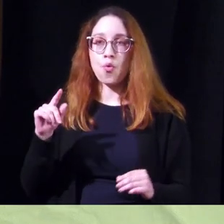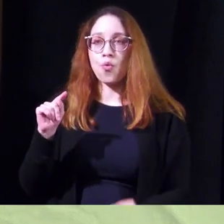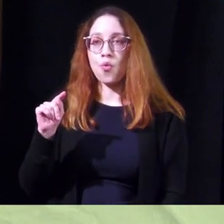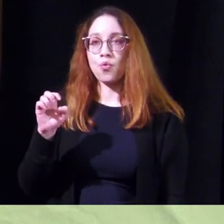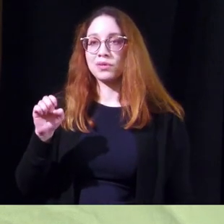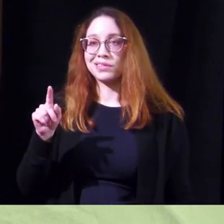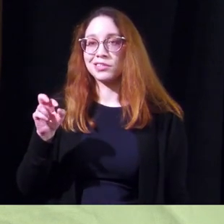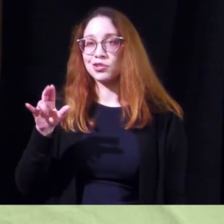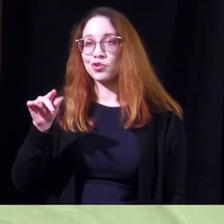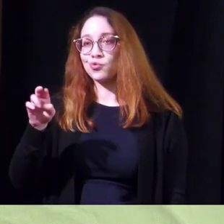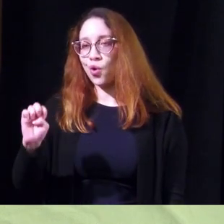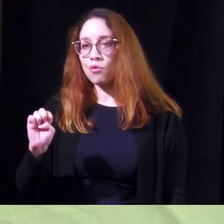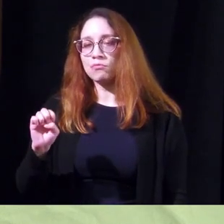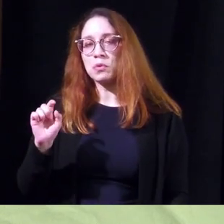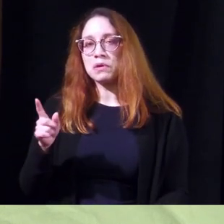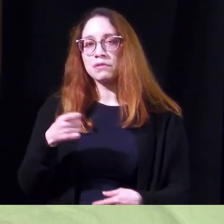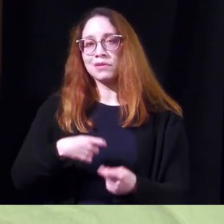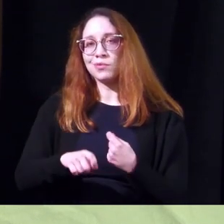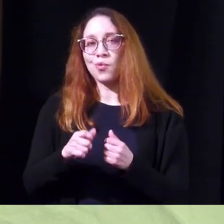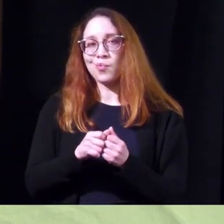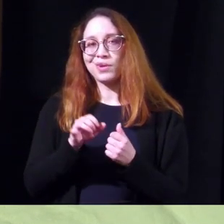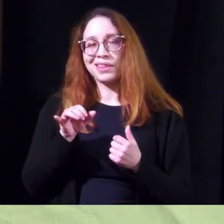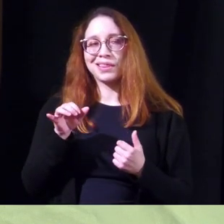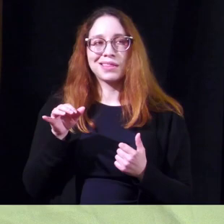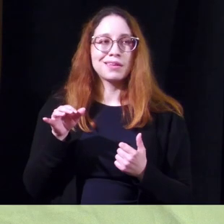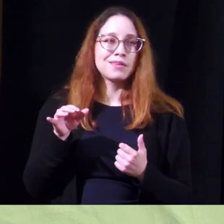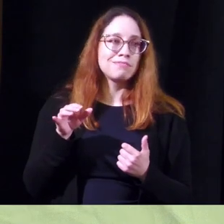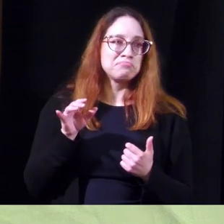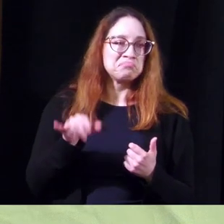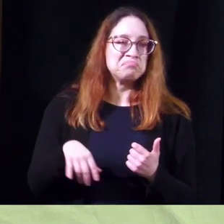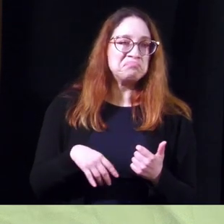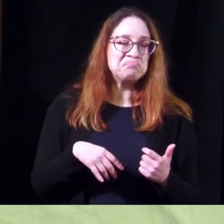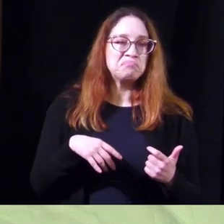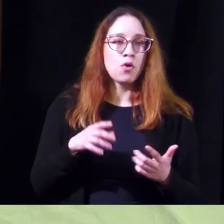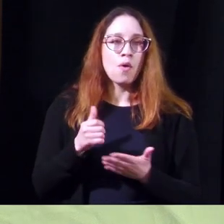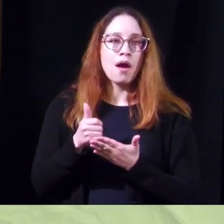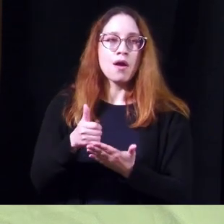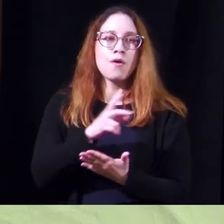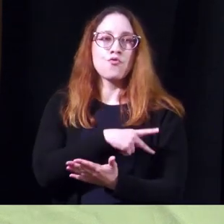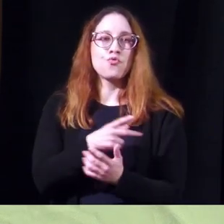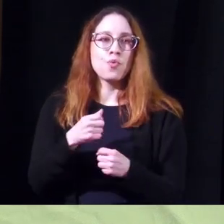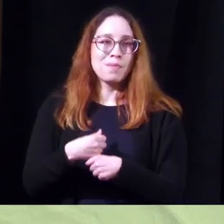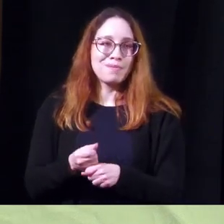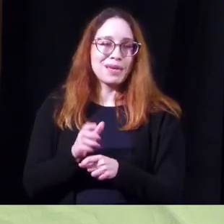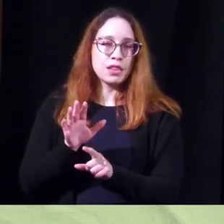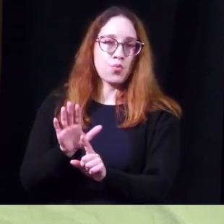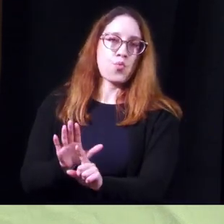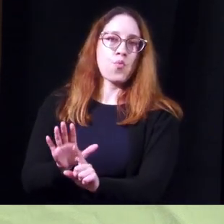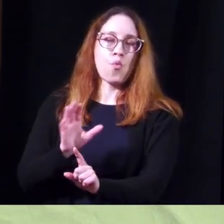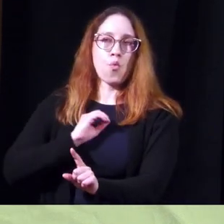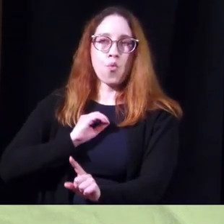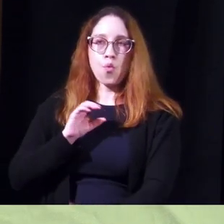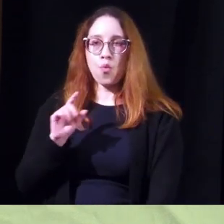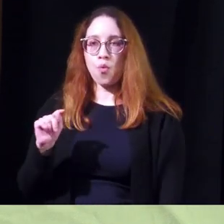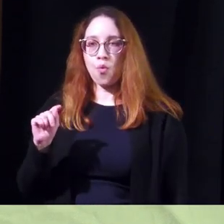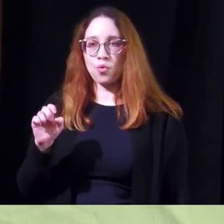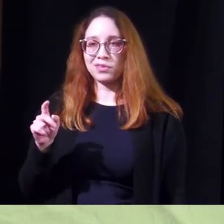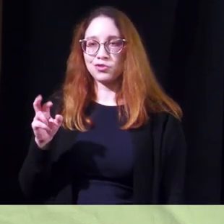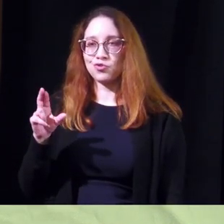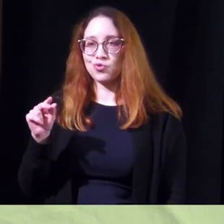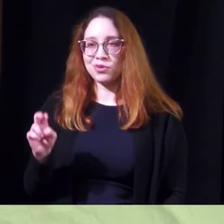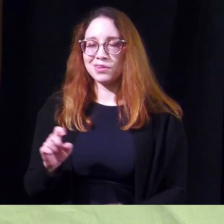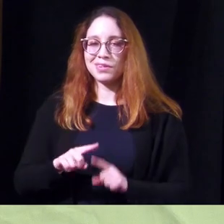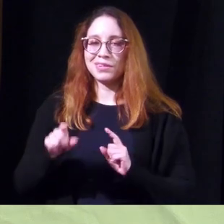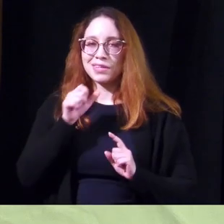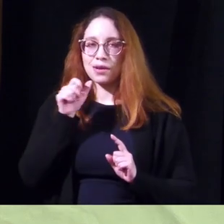uh we can replace the testosterone or we can help the patient produce more of their own testosterone but it's